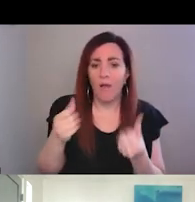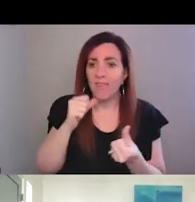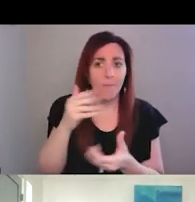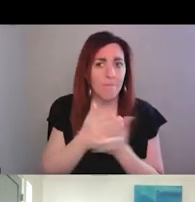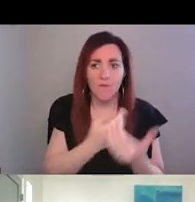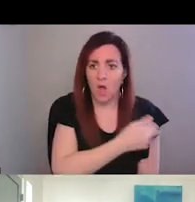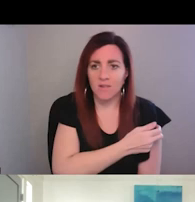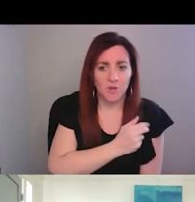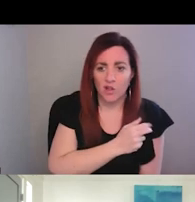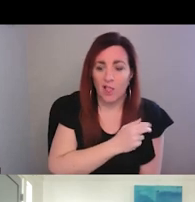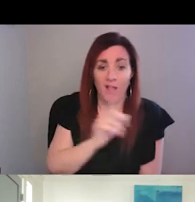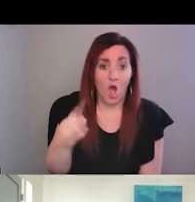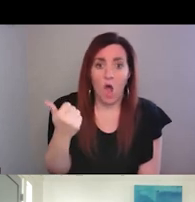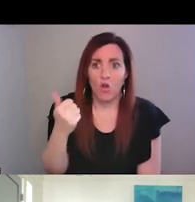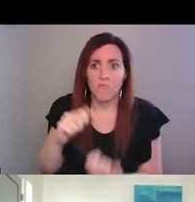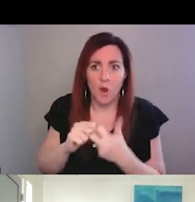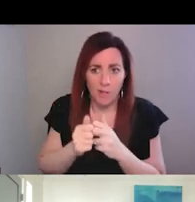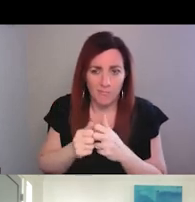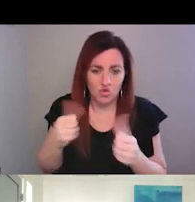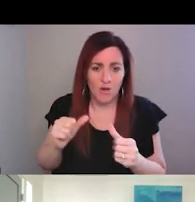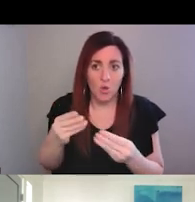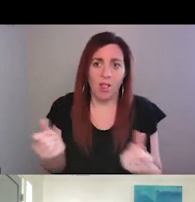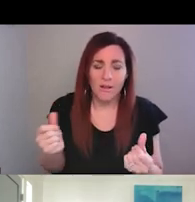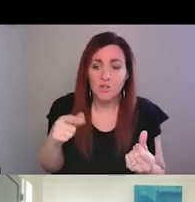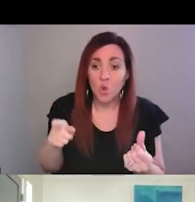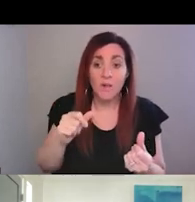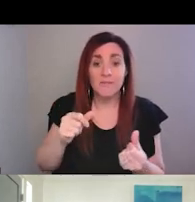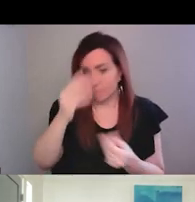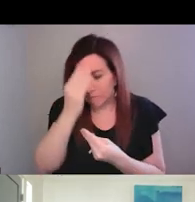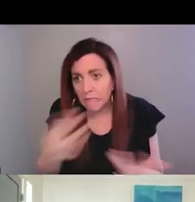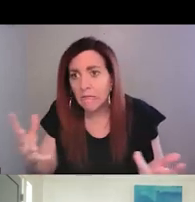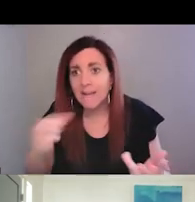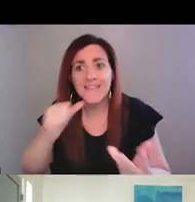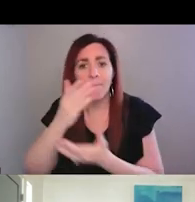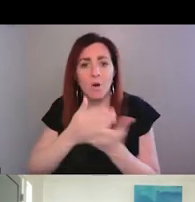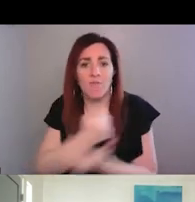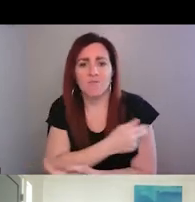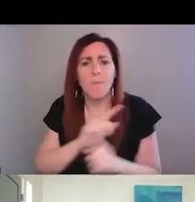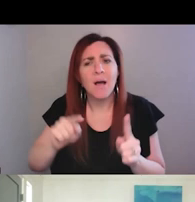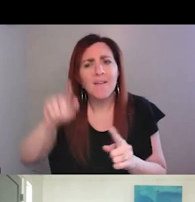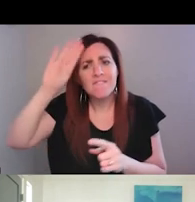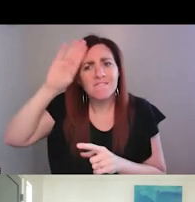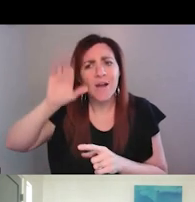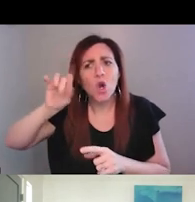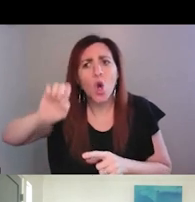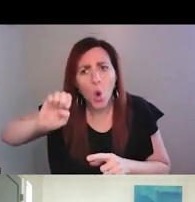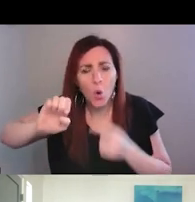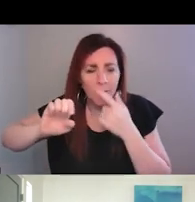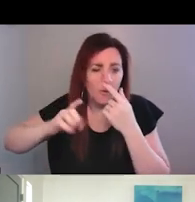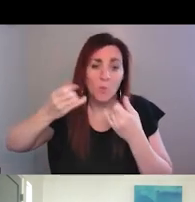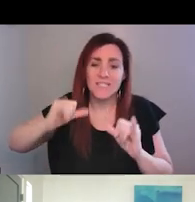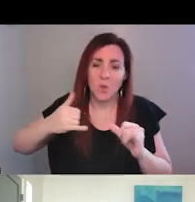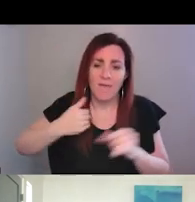making sure that everybody knew it is not part of the hospital, but you still from fire code, all those things. We still have to meet hospital standards,